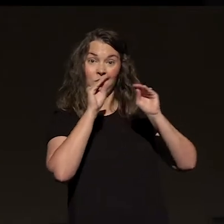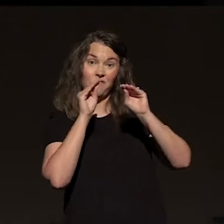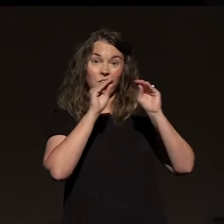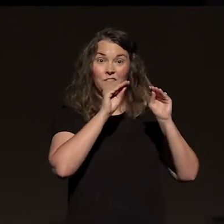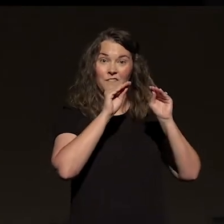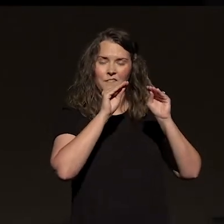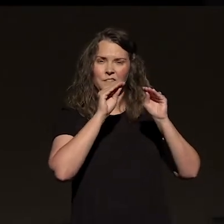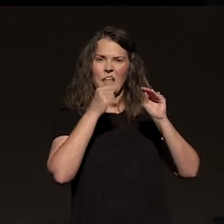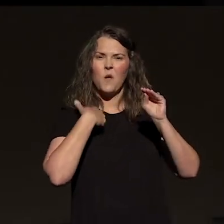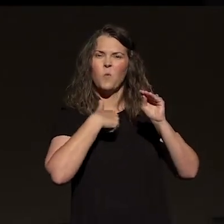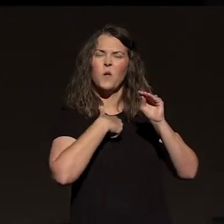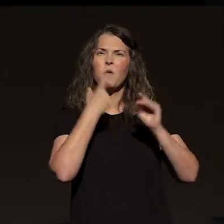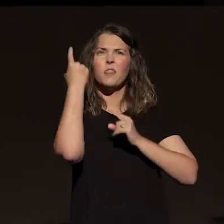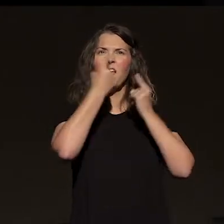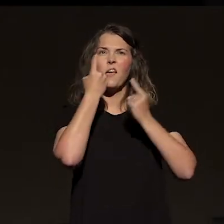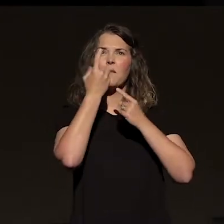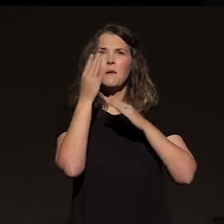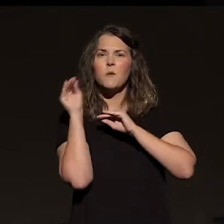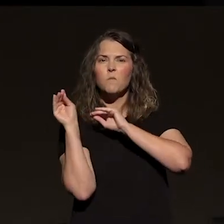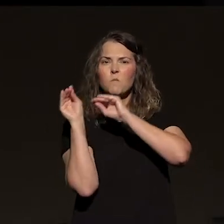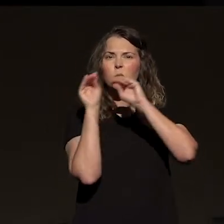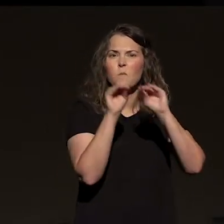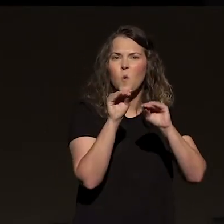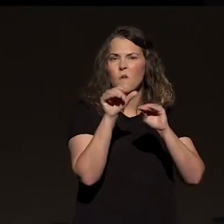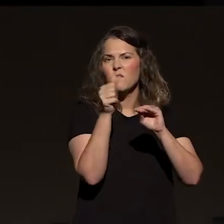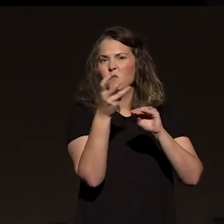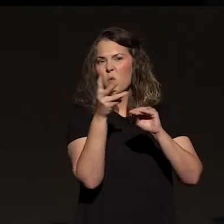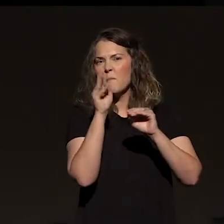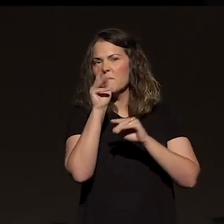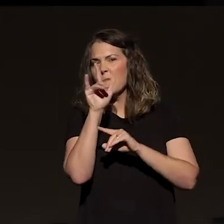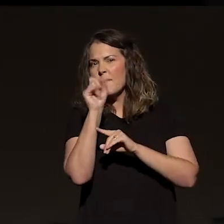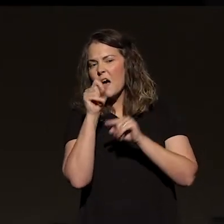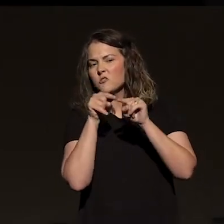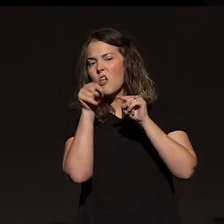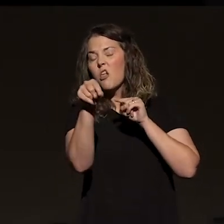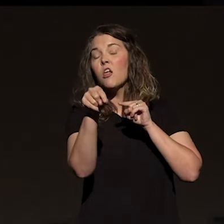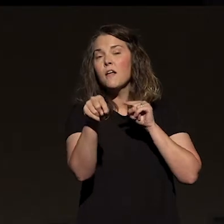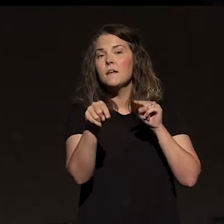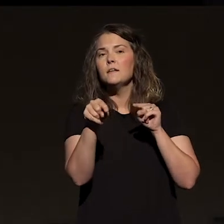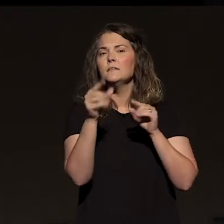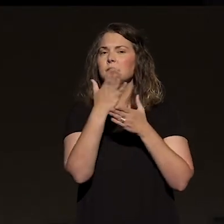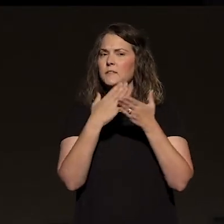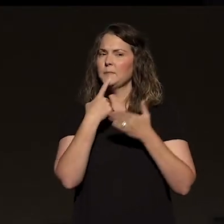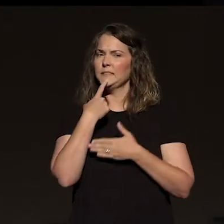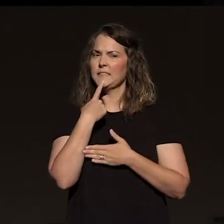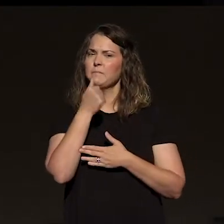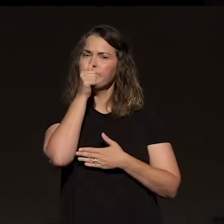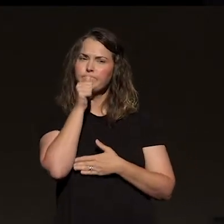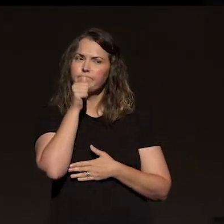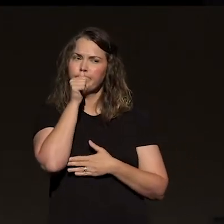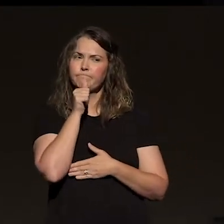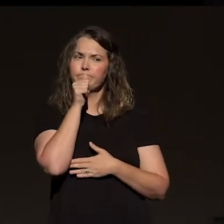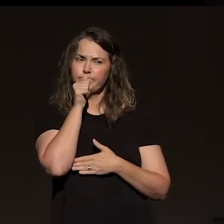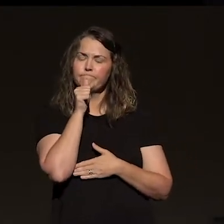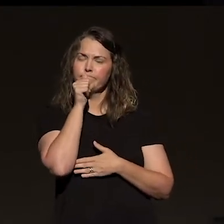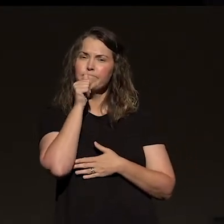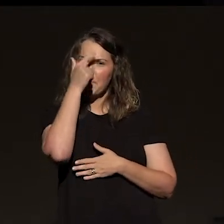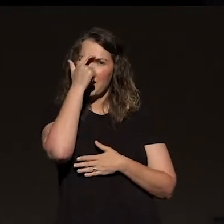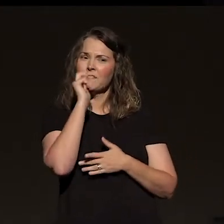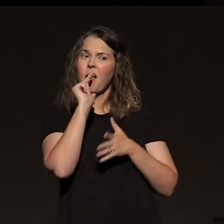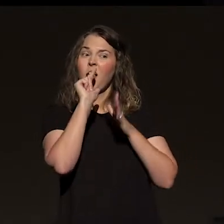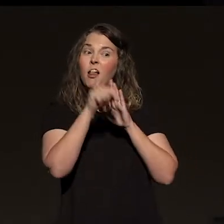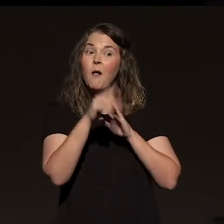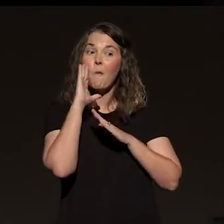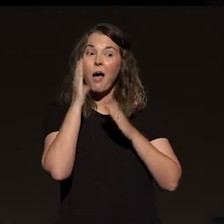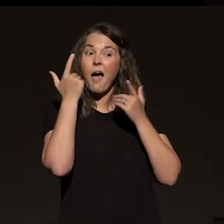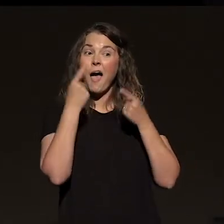some years ago, moving just a few miles down the road, some suggested that we just be patient and wait because eventually the Yazoo Clay was going